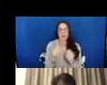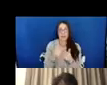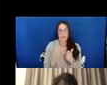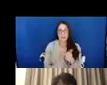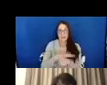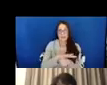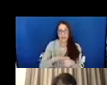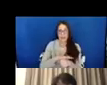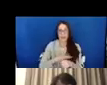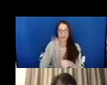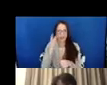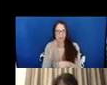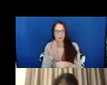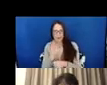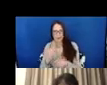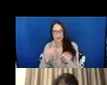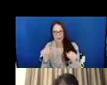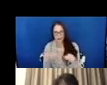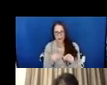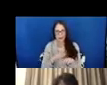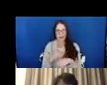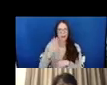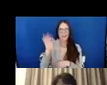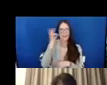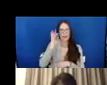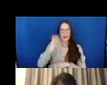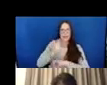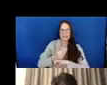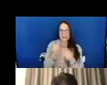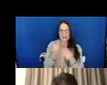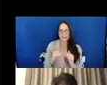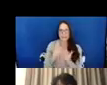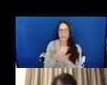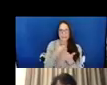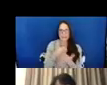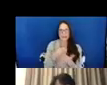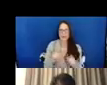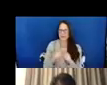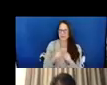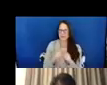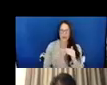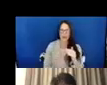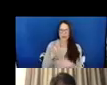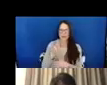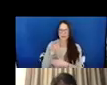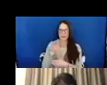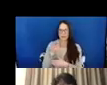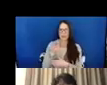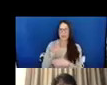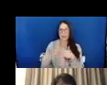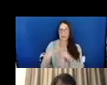Bay Area on federally set incomes as low as $700 per month